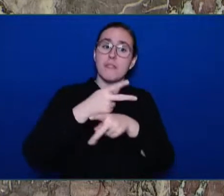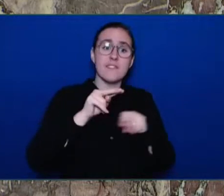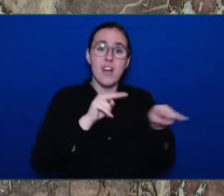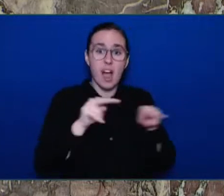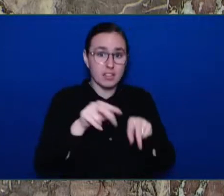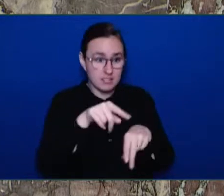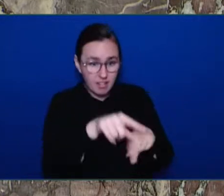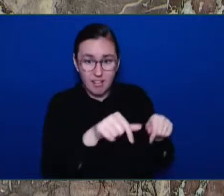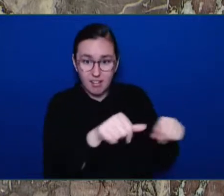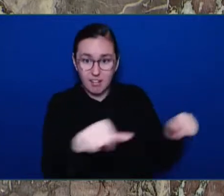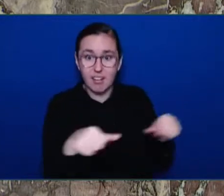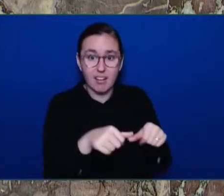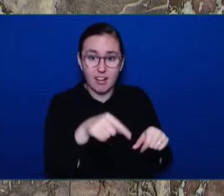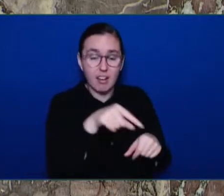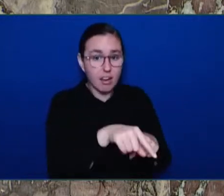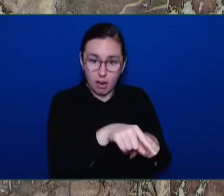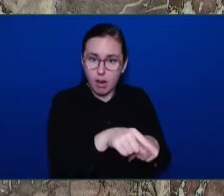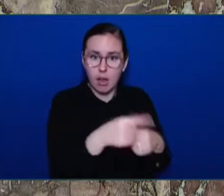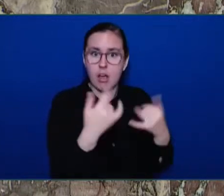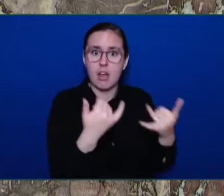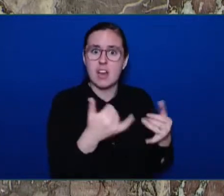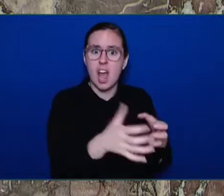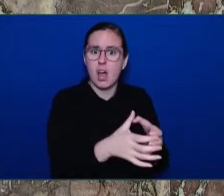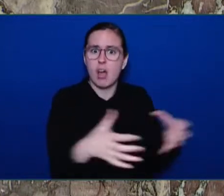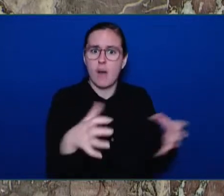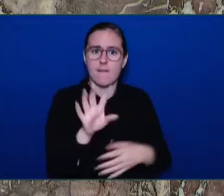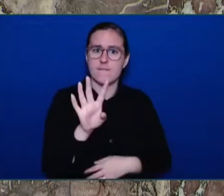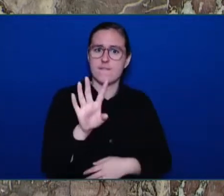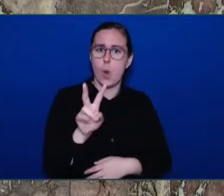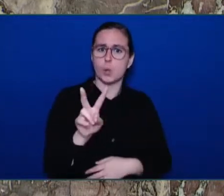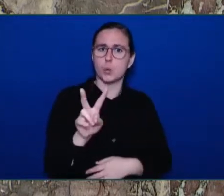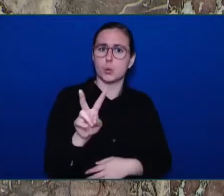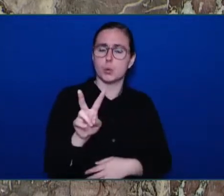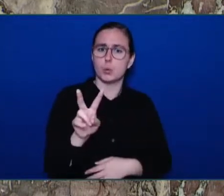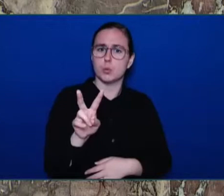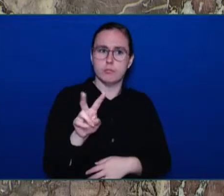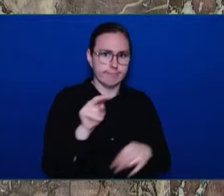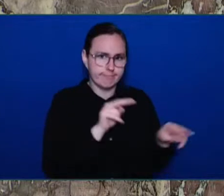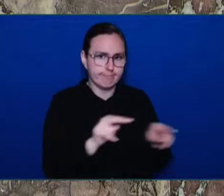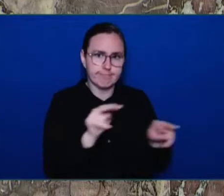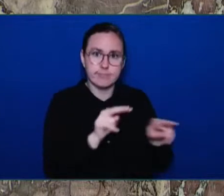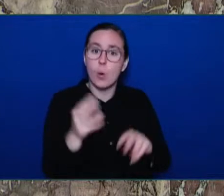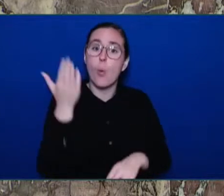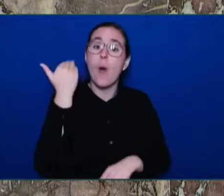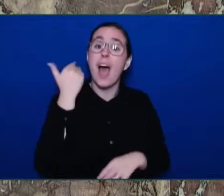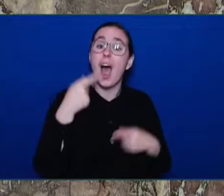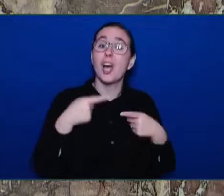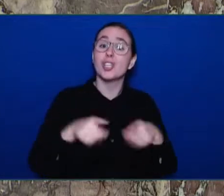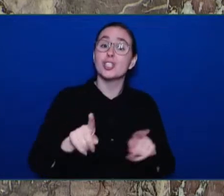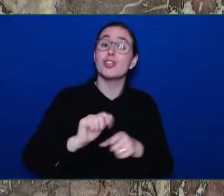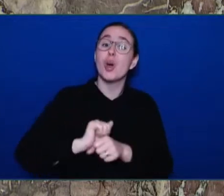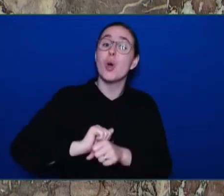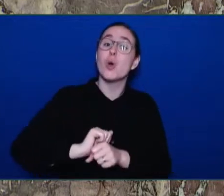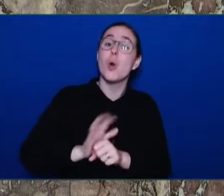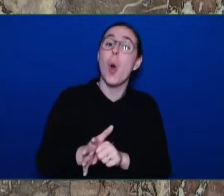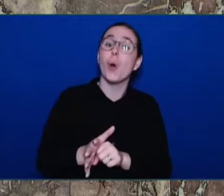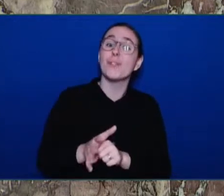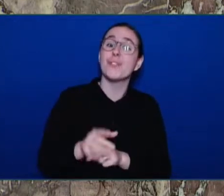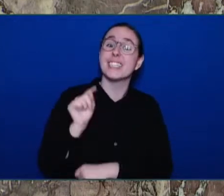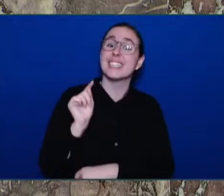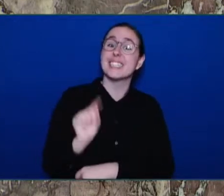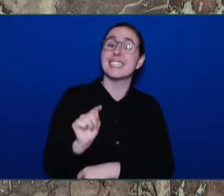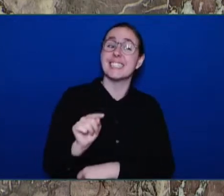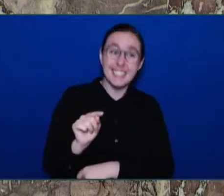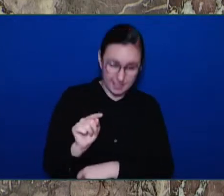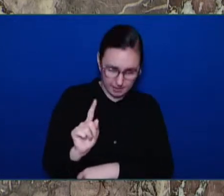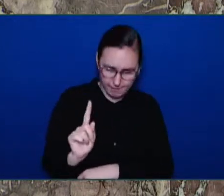pandemic, British Columbia introduced the first in Canada prescribed safe supply program to separate people from the toxic drug supply